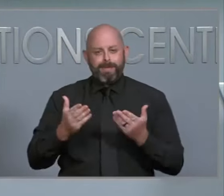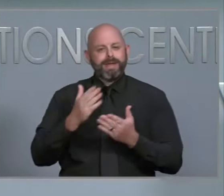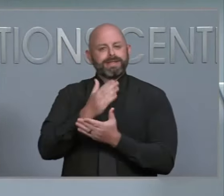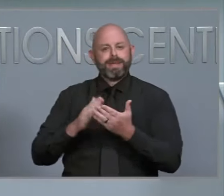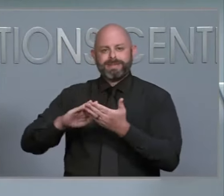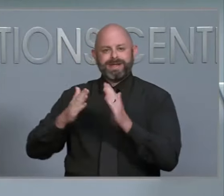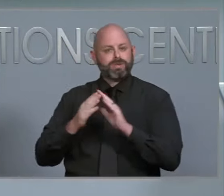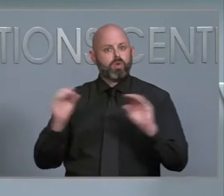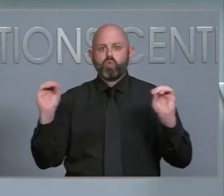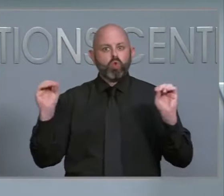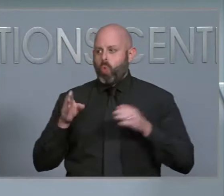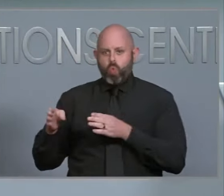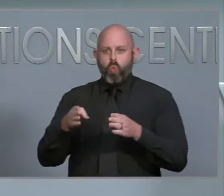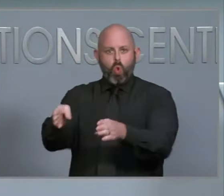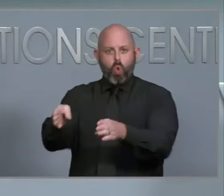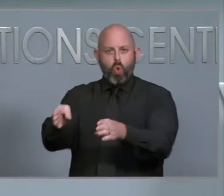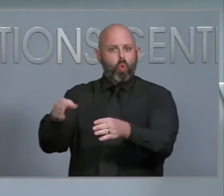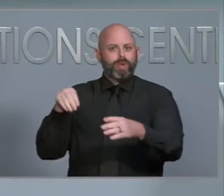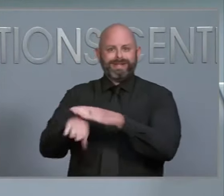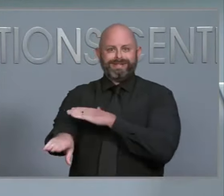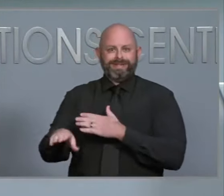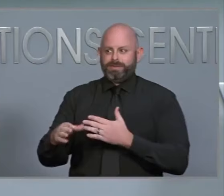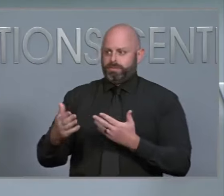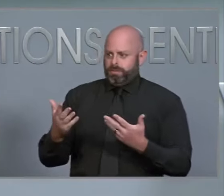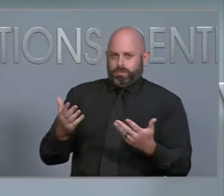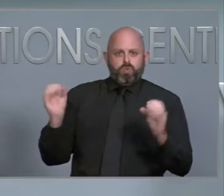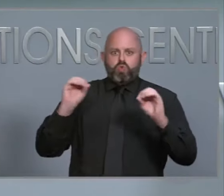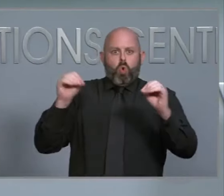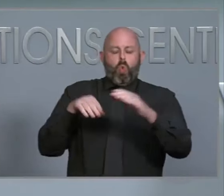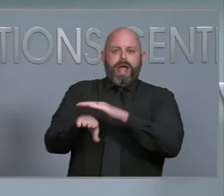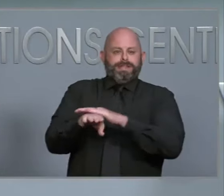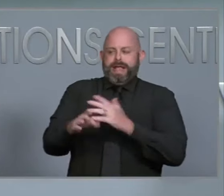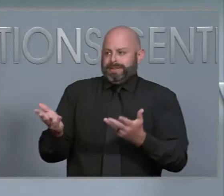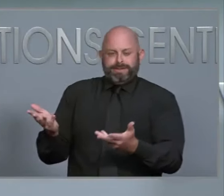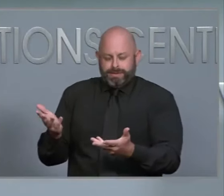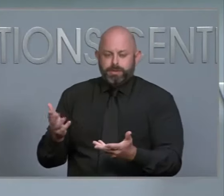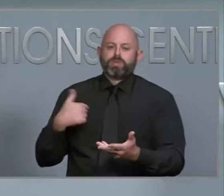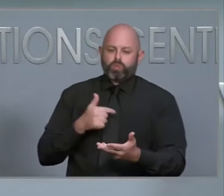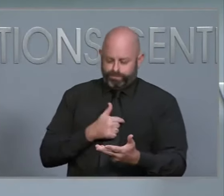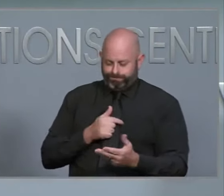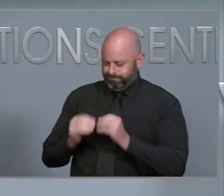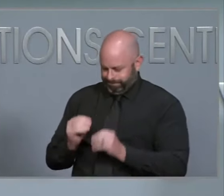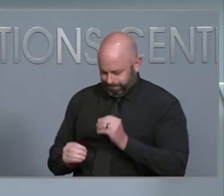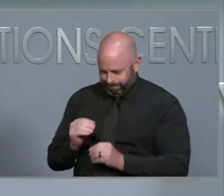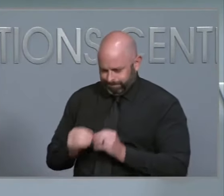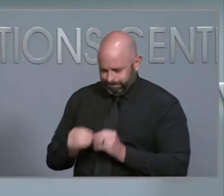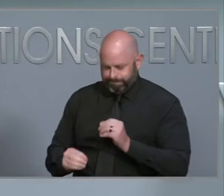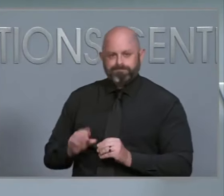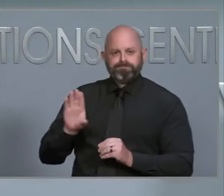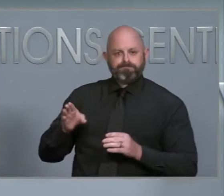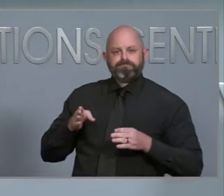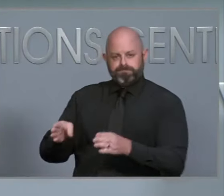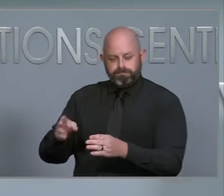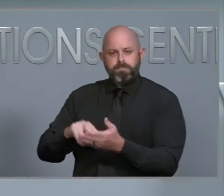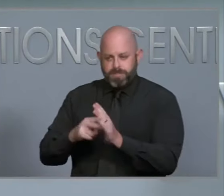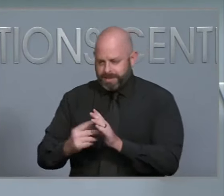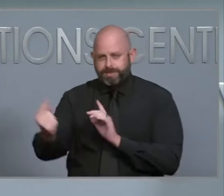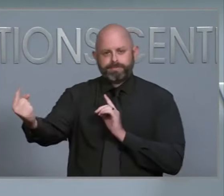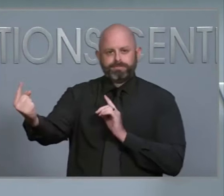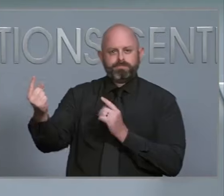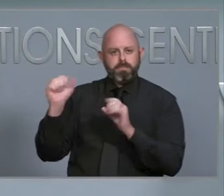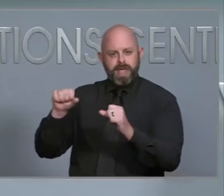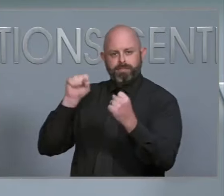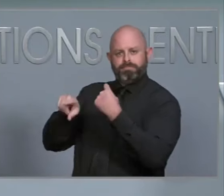neighborhoods and communities and get them access restored back so they can get back in and get the commodities and get the food that in